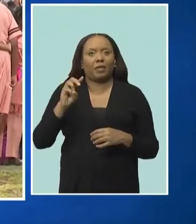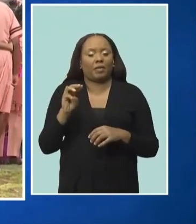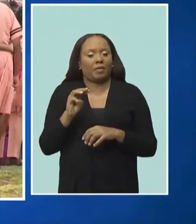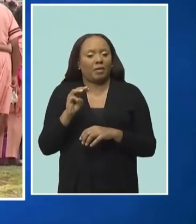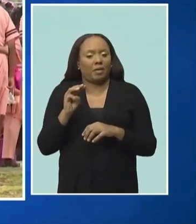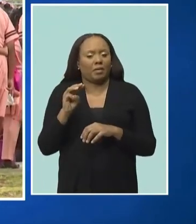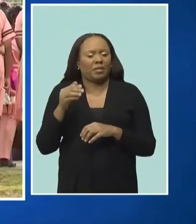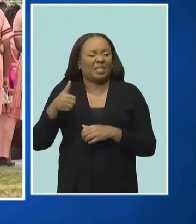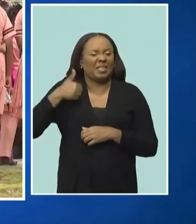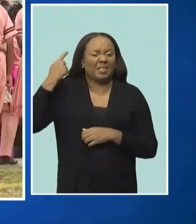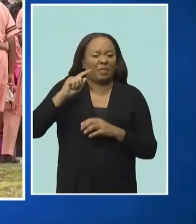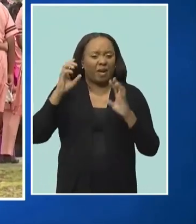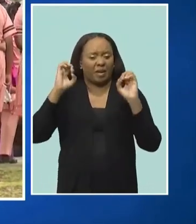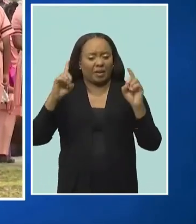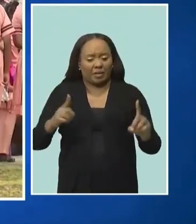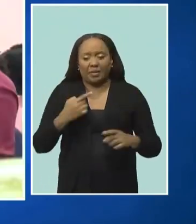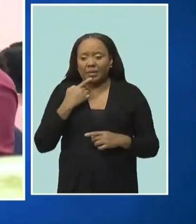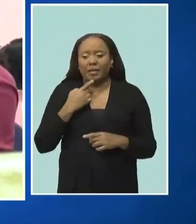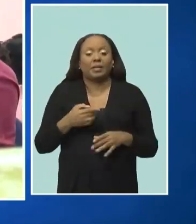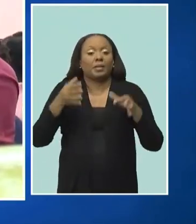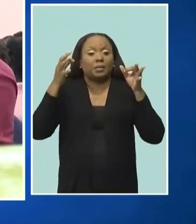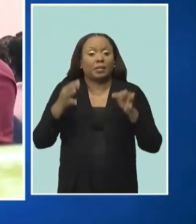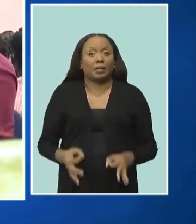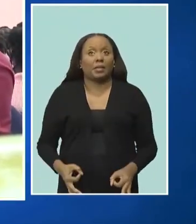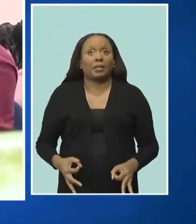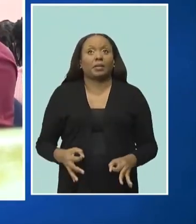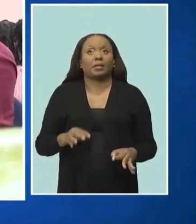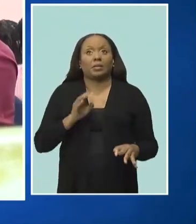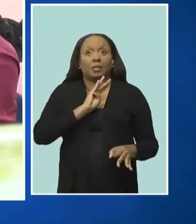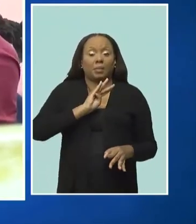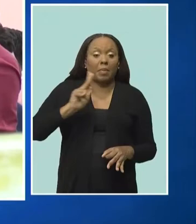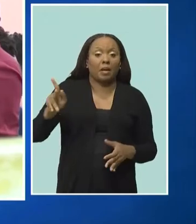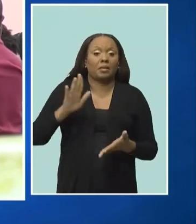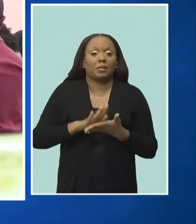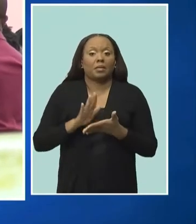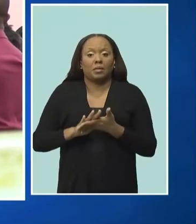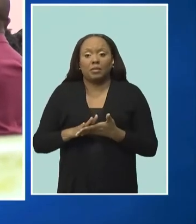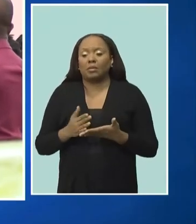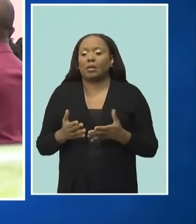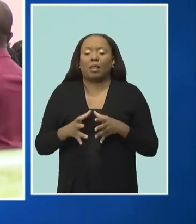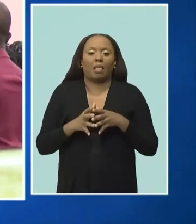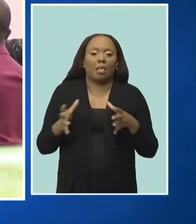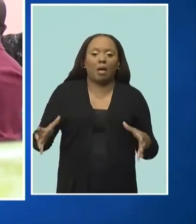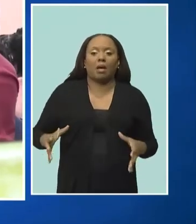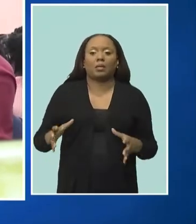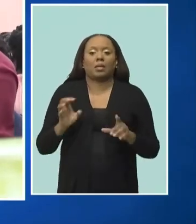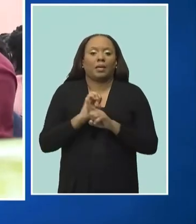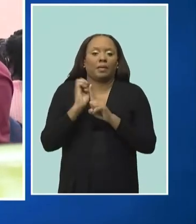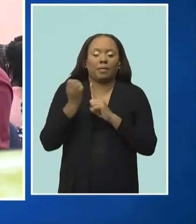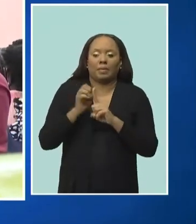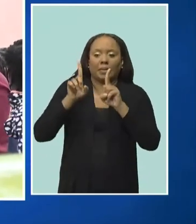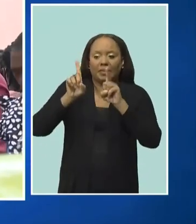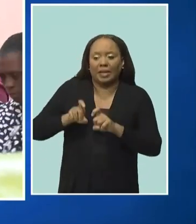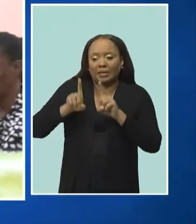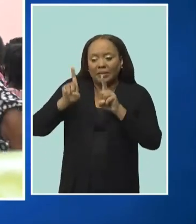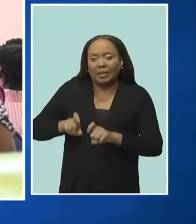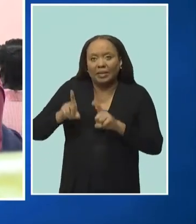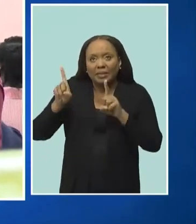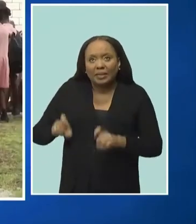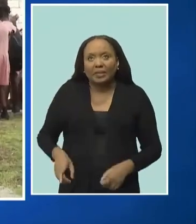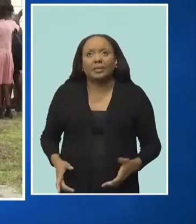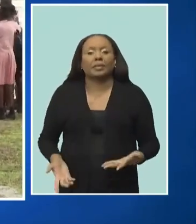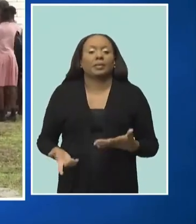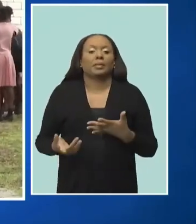assembly, says the decision to return to the campus was based on the results of several tests undertaken. These included